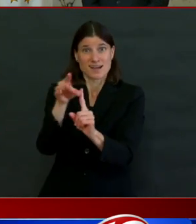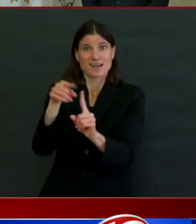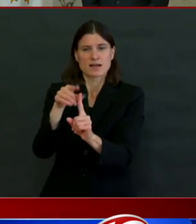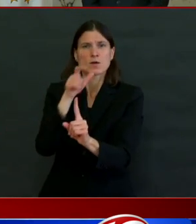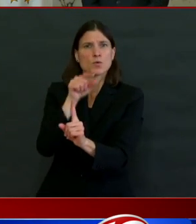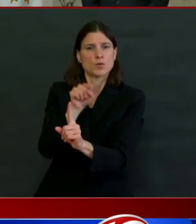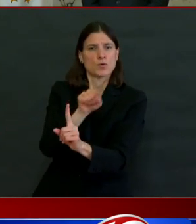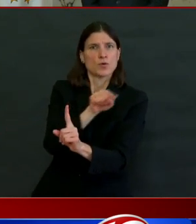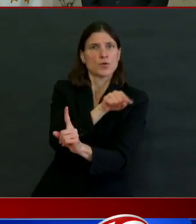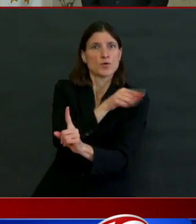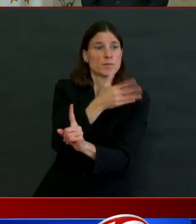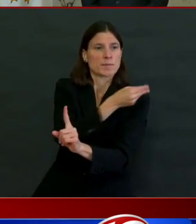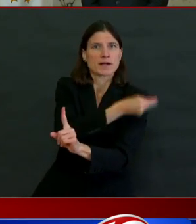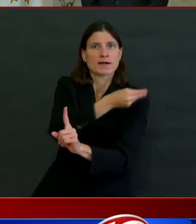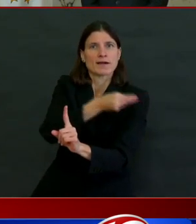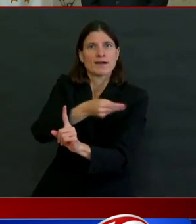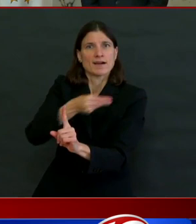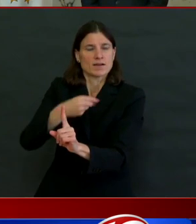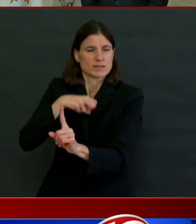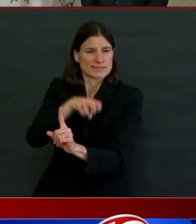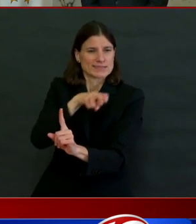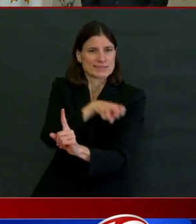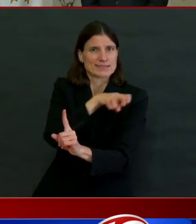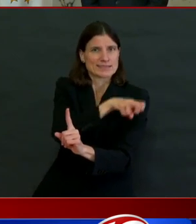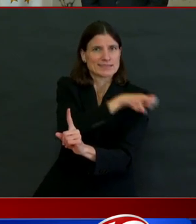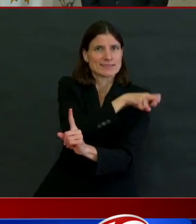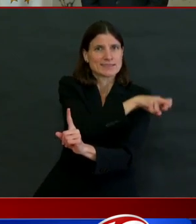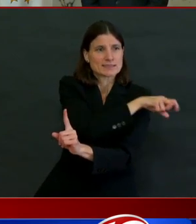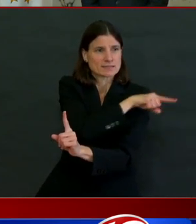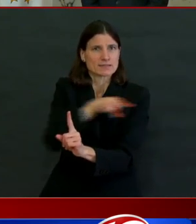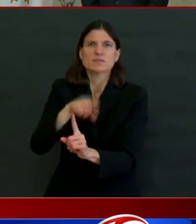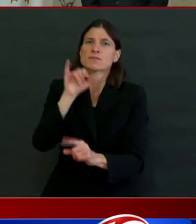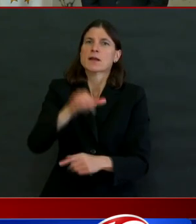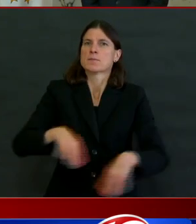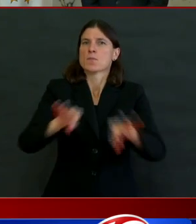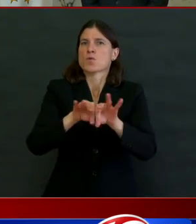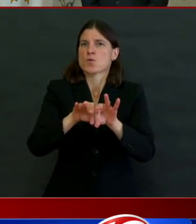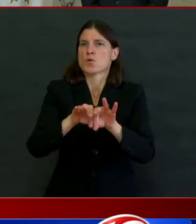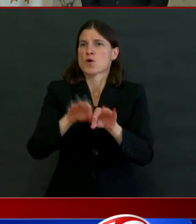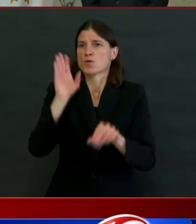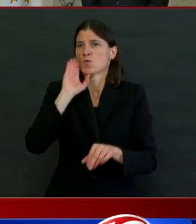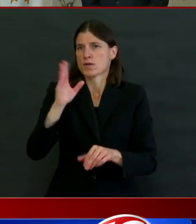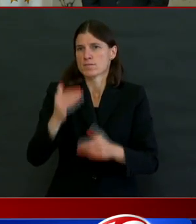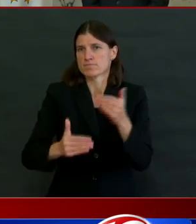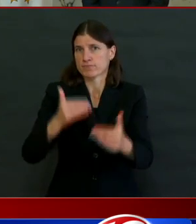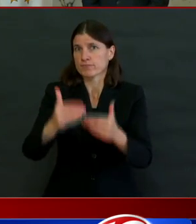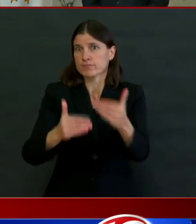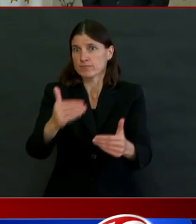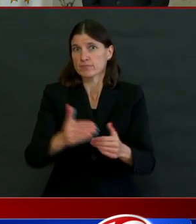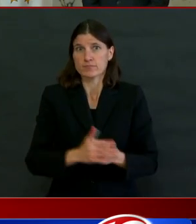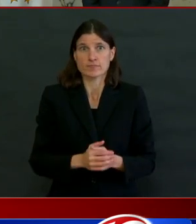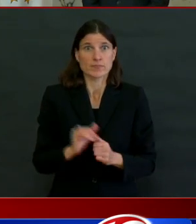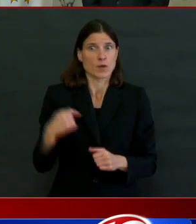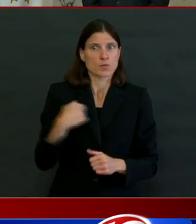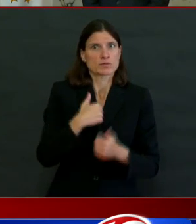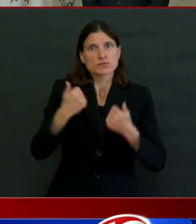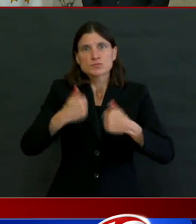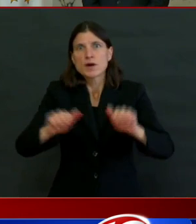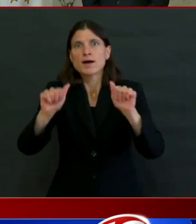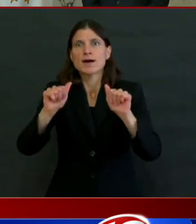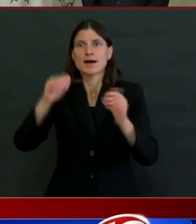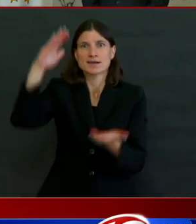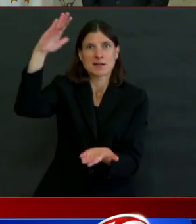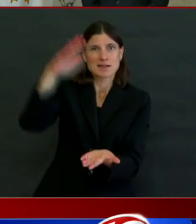another approach at making sure there's the social distancing, because that's the way the virus stops spreading.